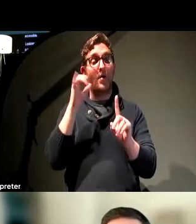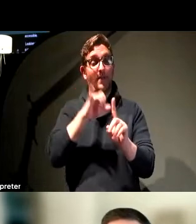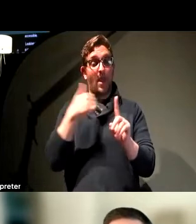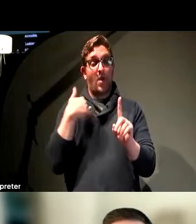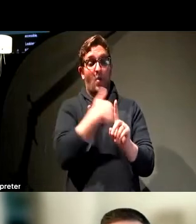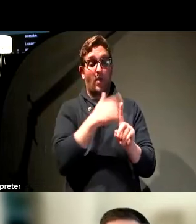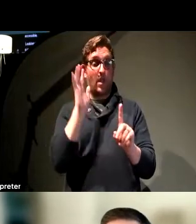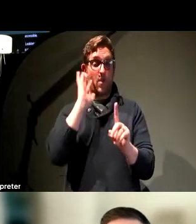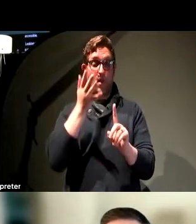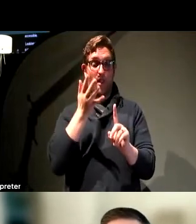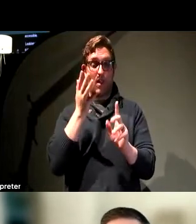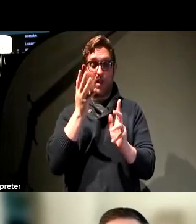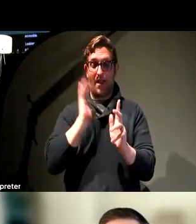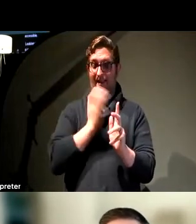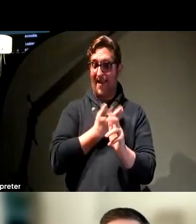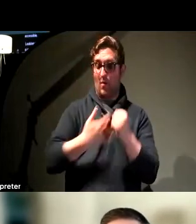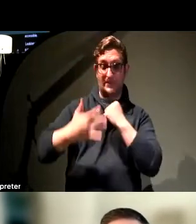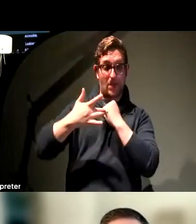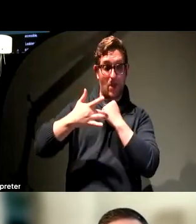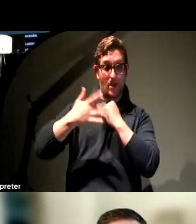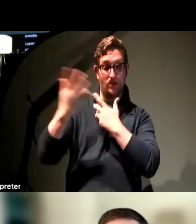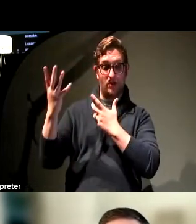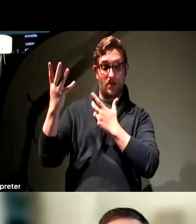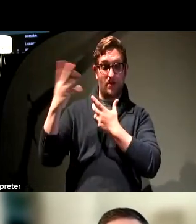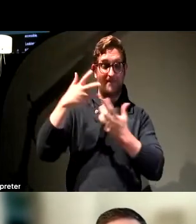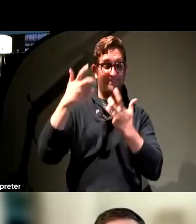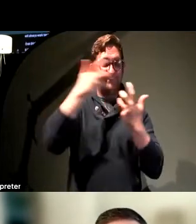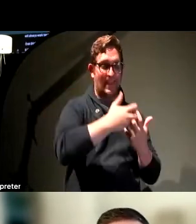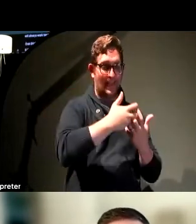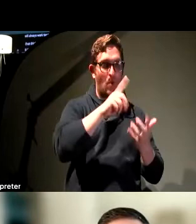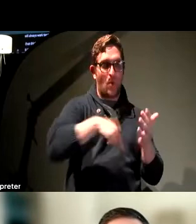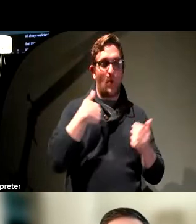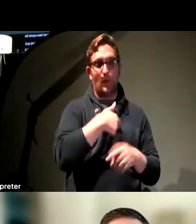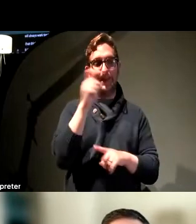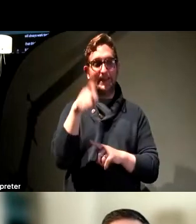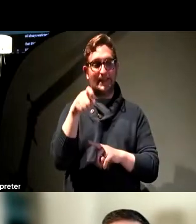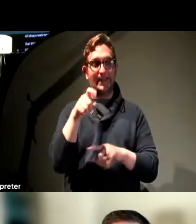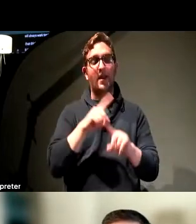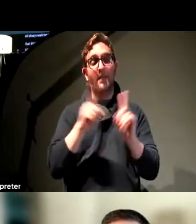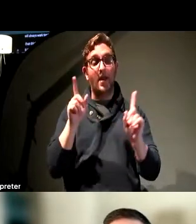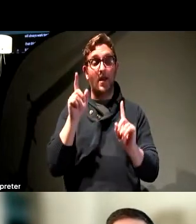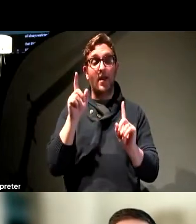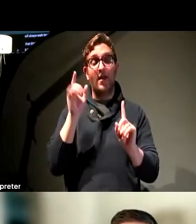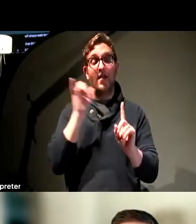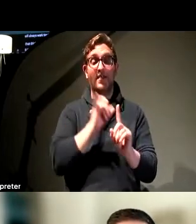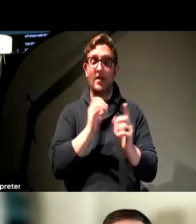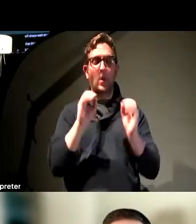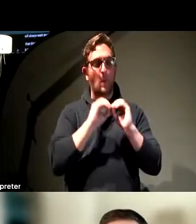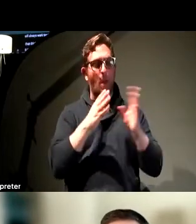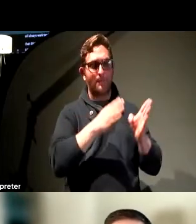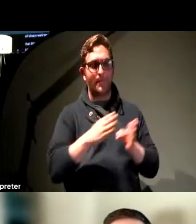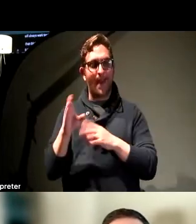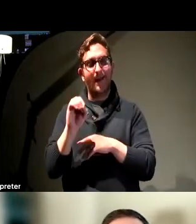Our technology is always going to change, whether it is all at once in two weeks or it is a more planned out and careful